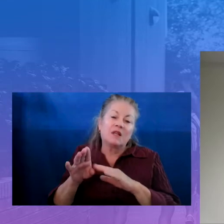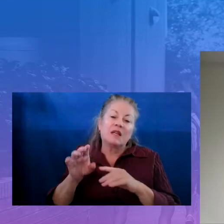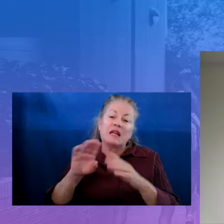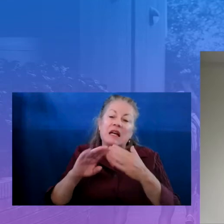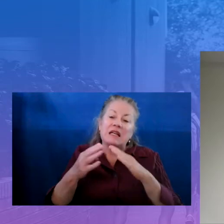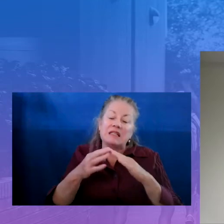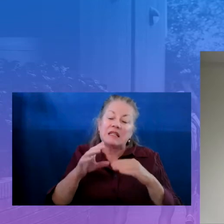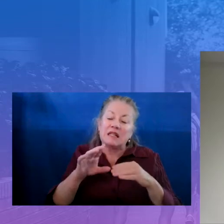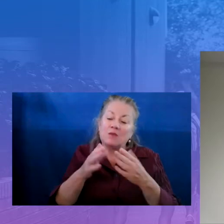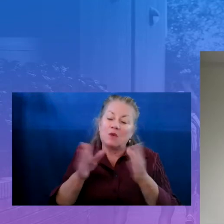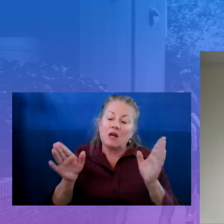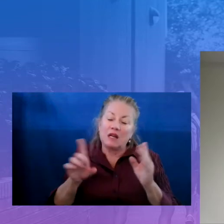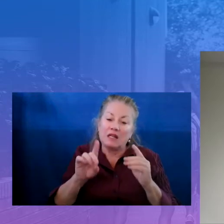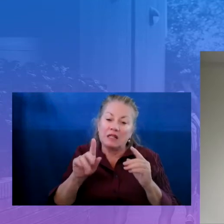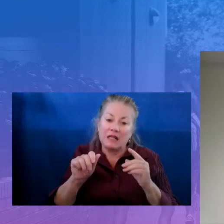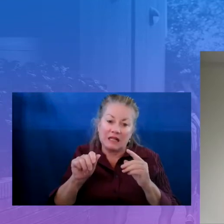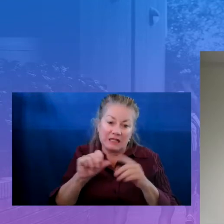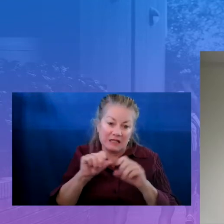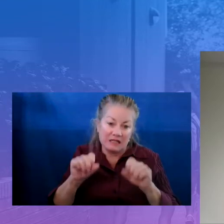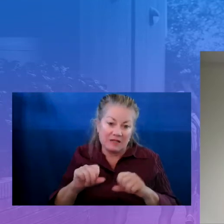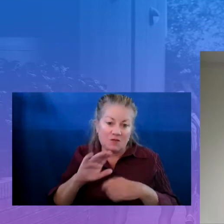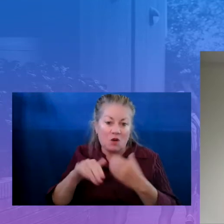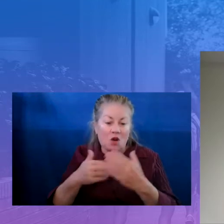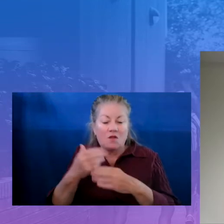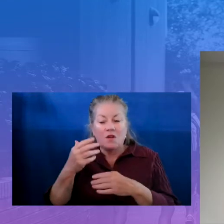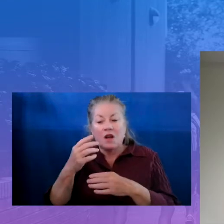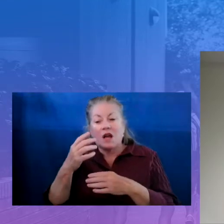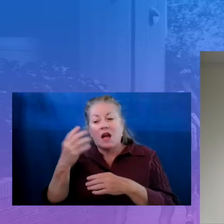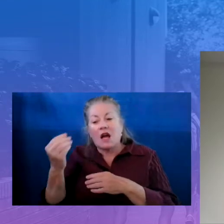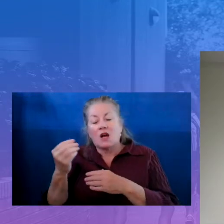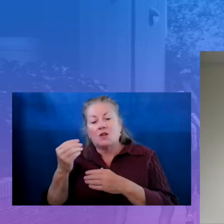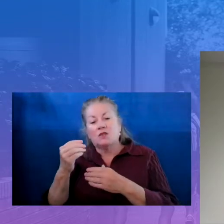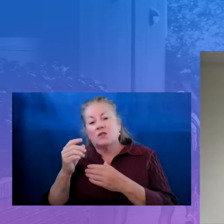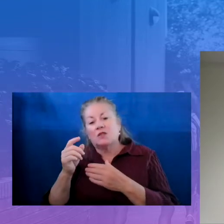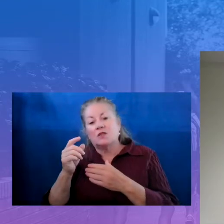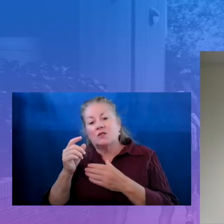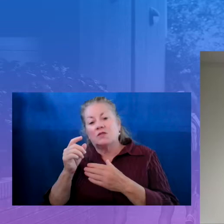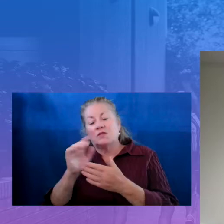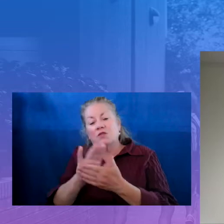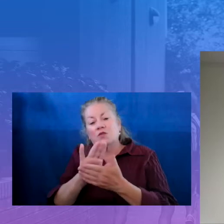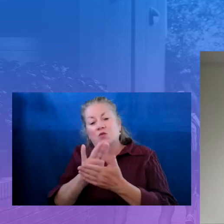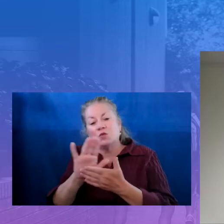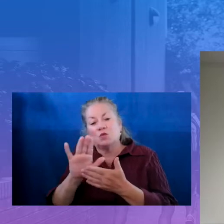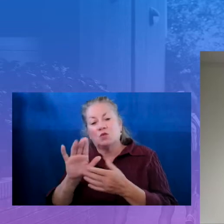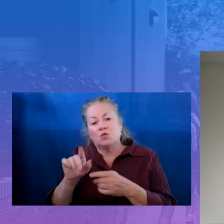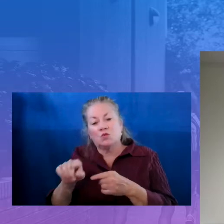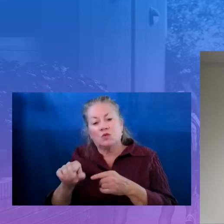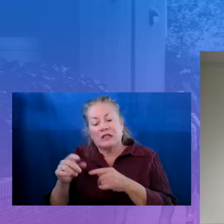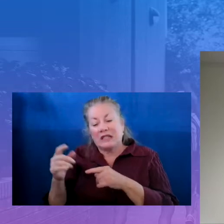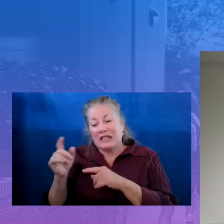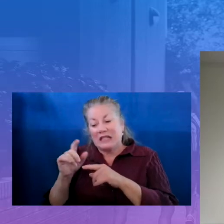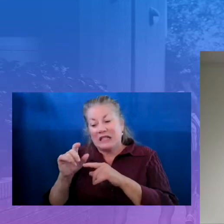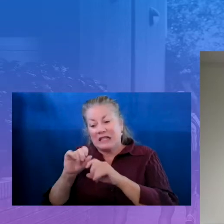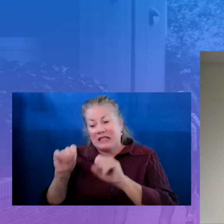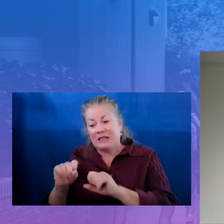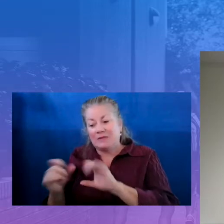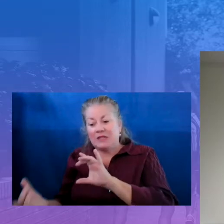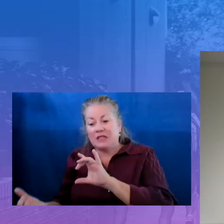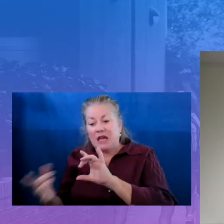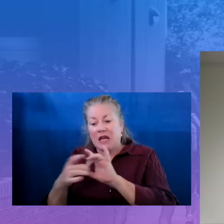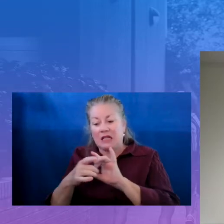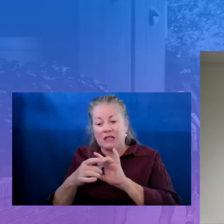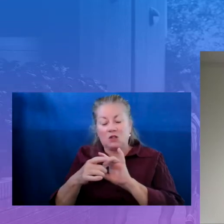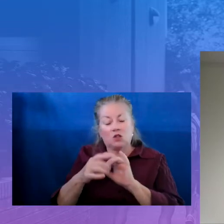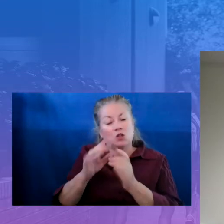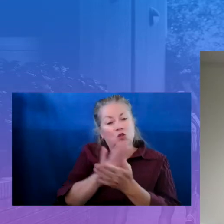time partners to use. The system is tied right into the school district's system that allows us to